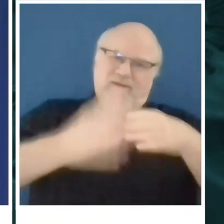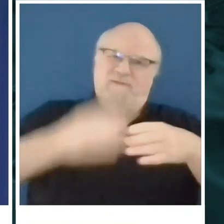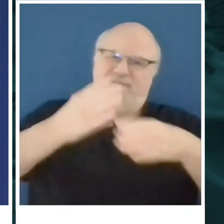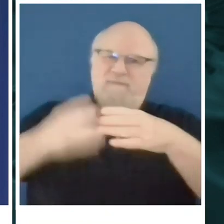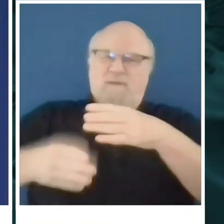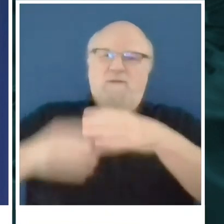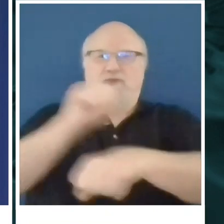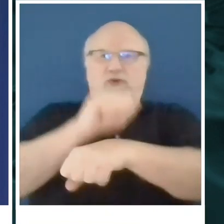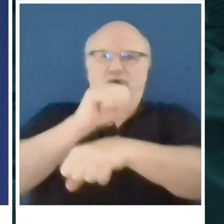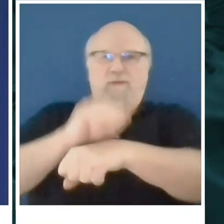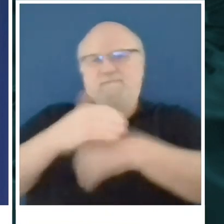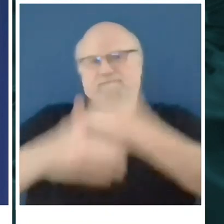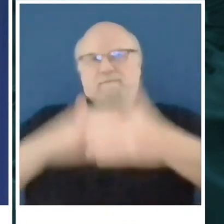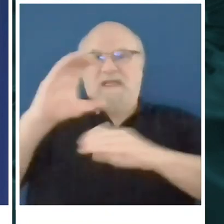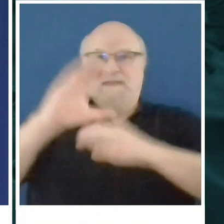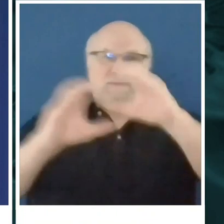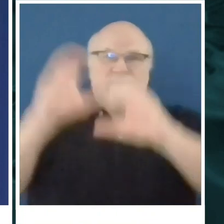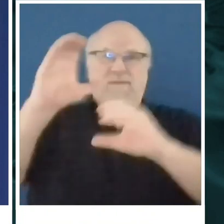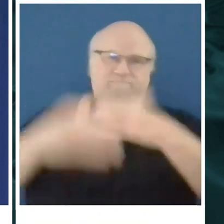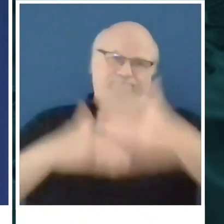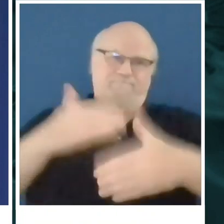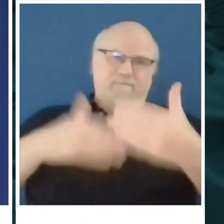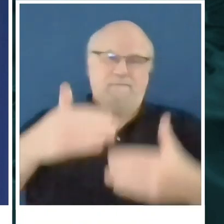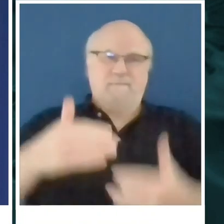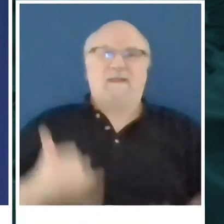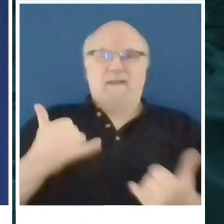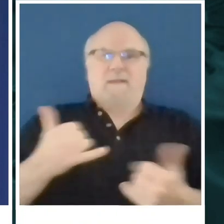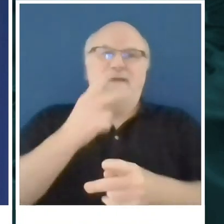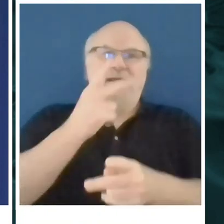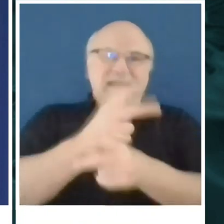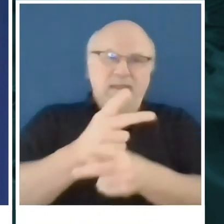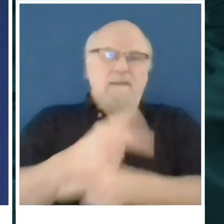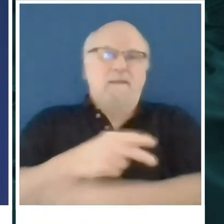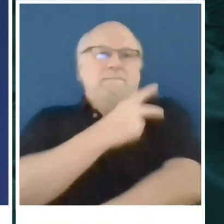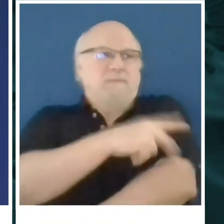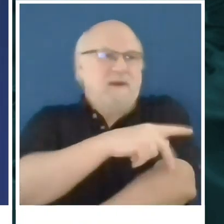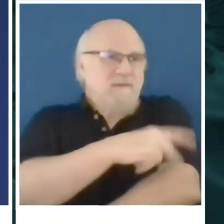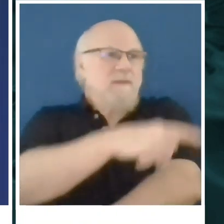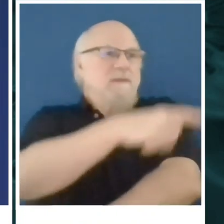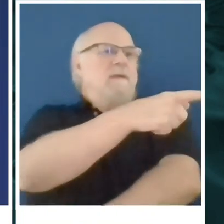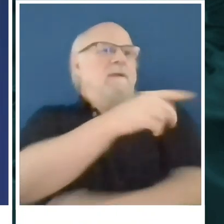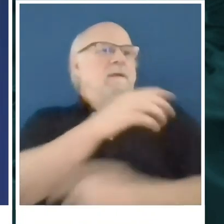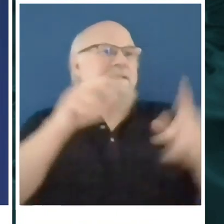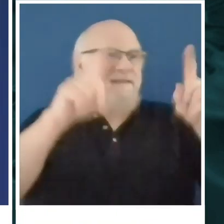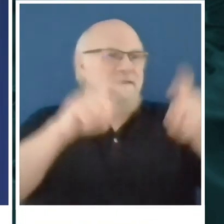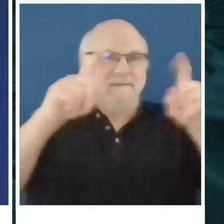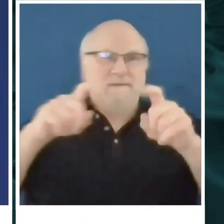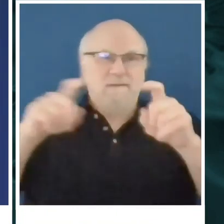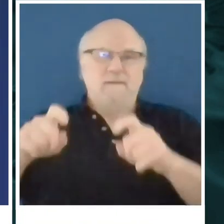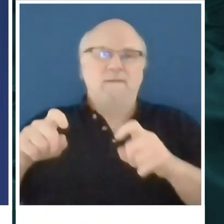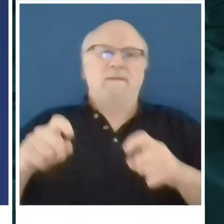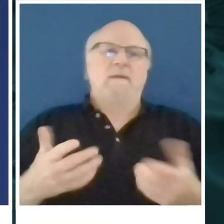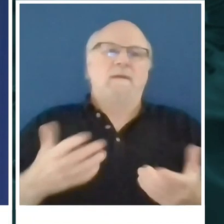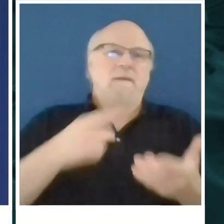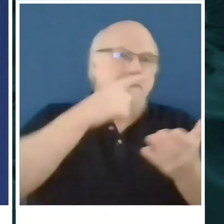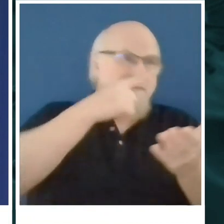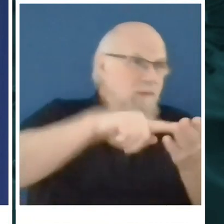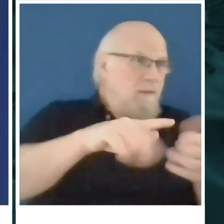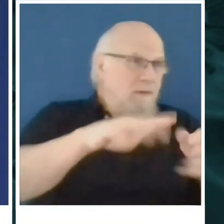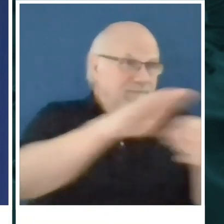professionals will help us with testing, capacities for the foreseeable future,